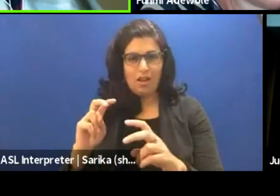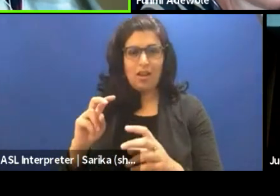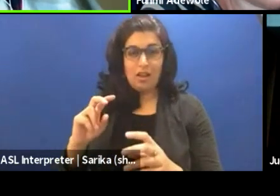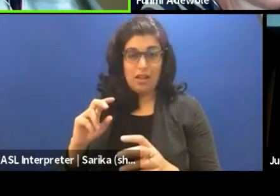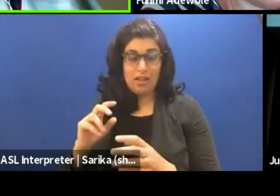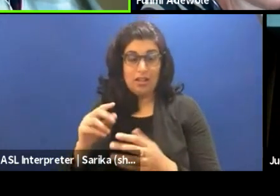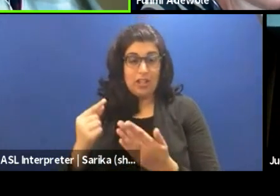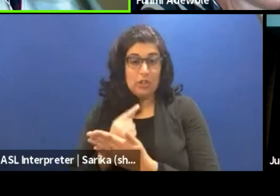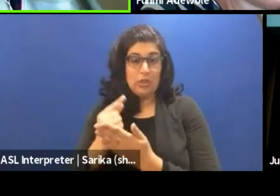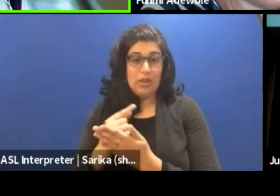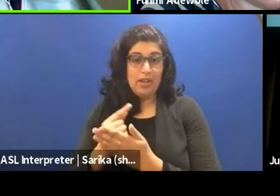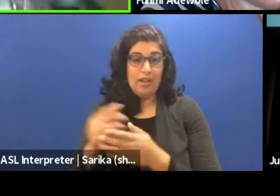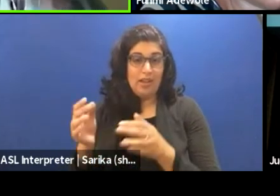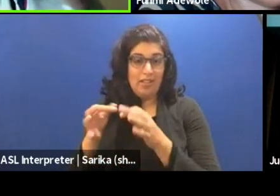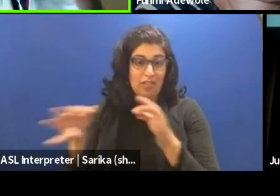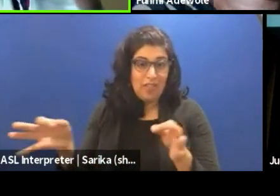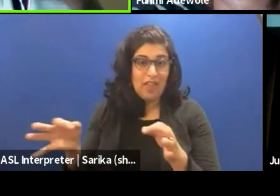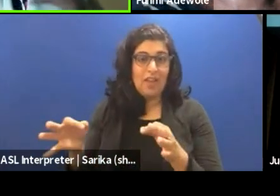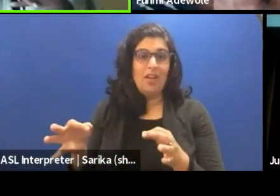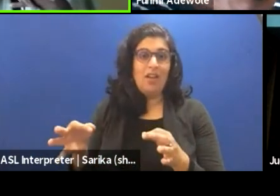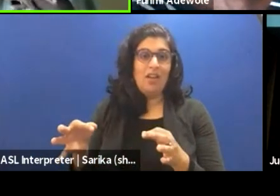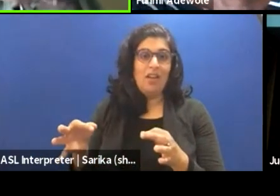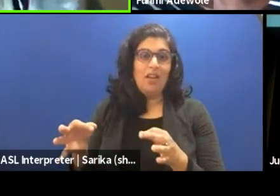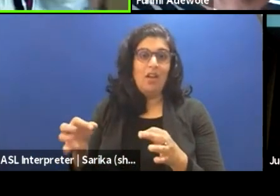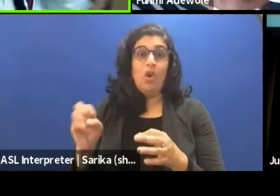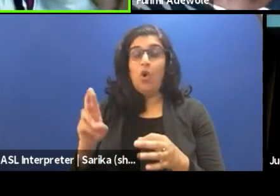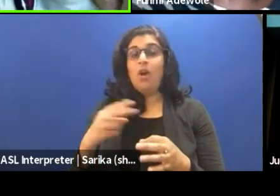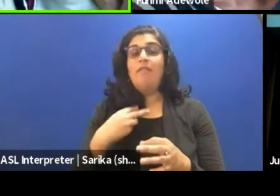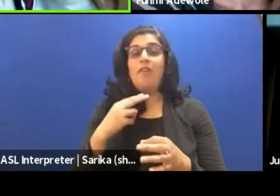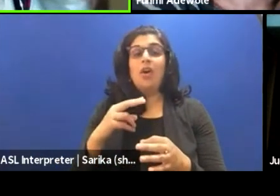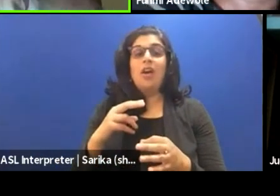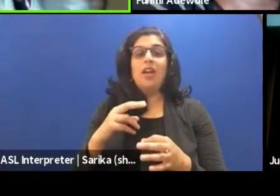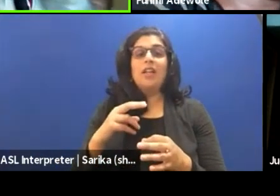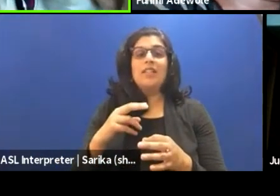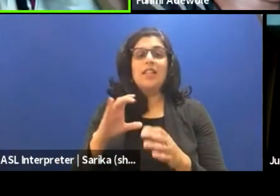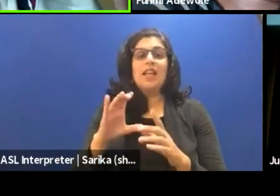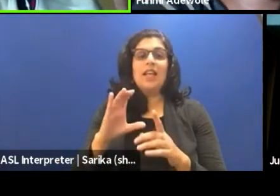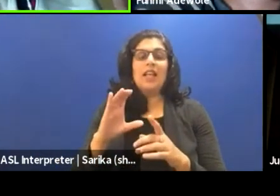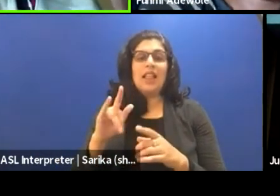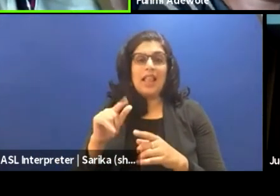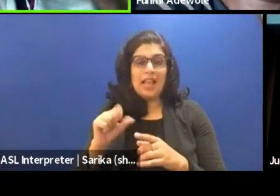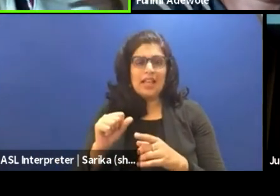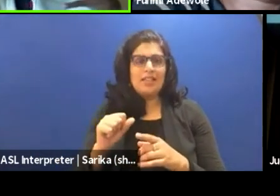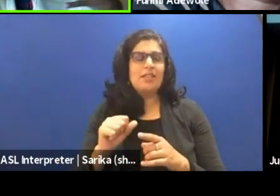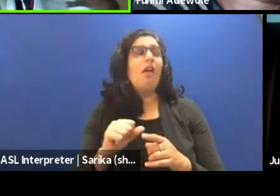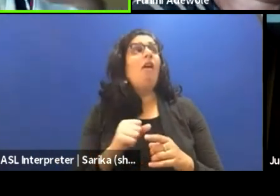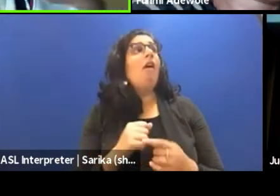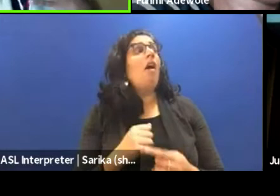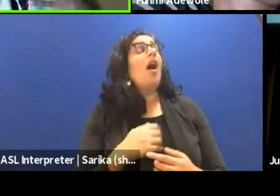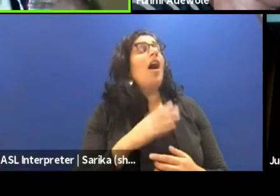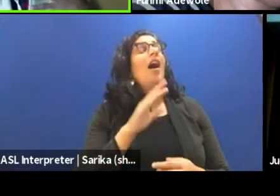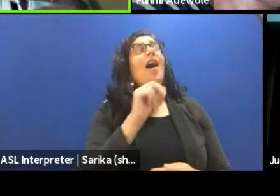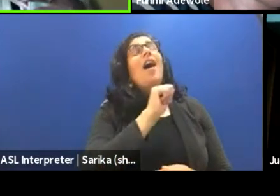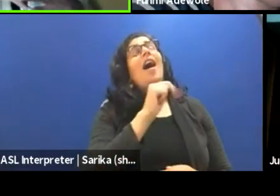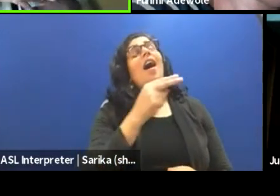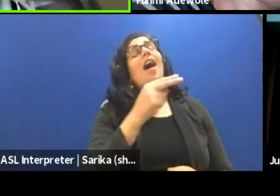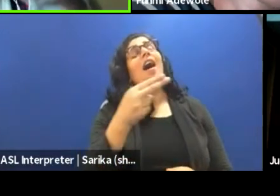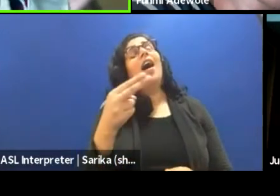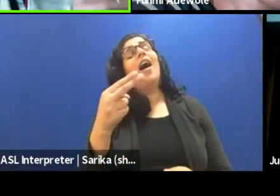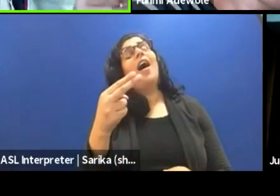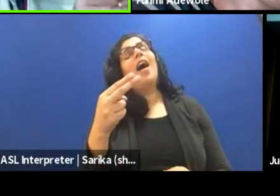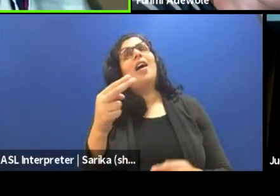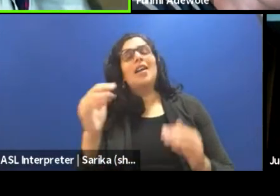class are speaking. Or we'll take something in voice class, like saying, ah, what is ah in a Ugandan context?